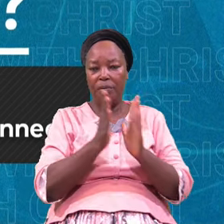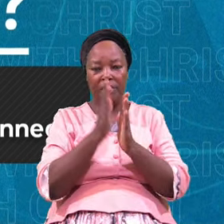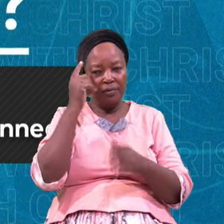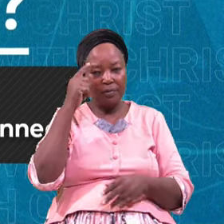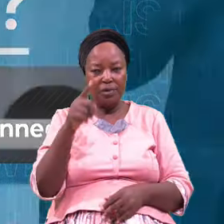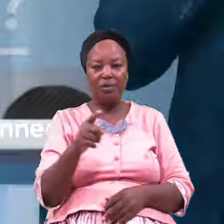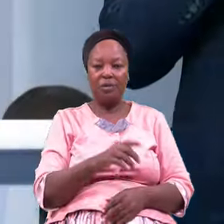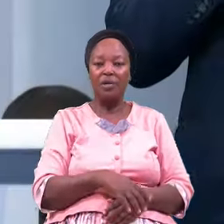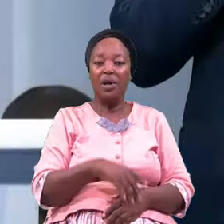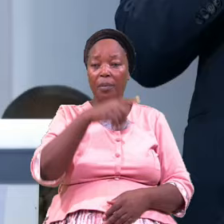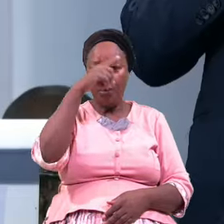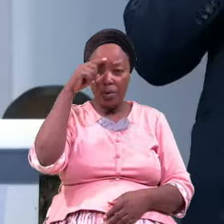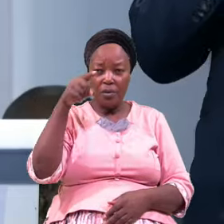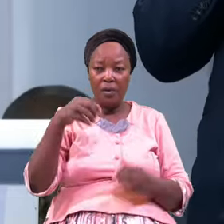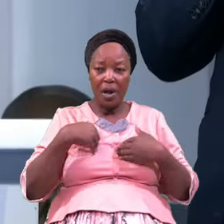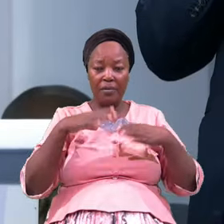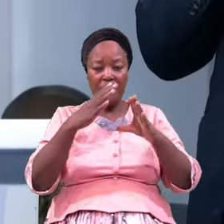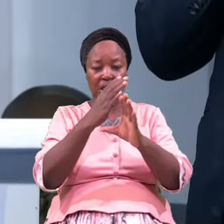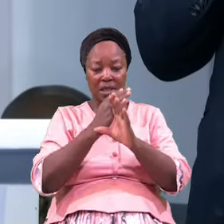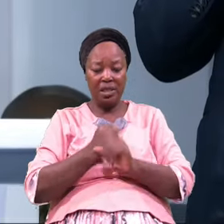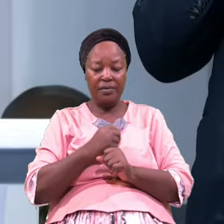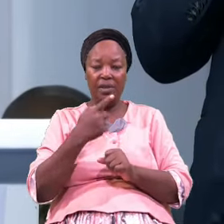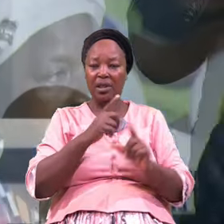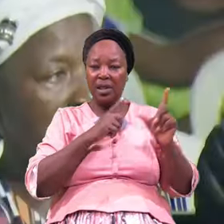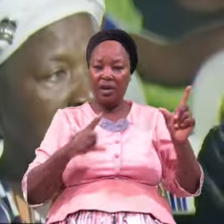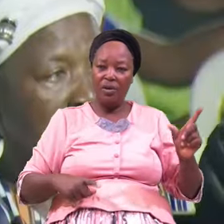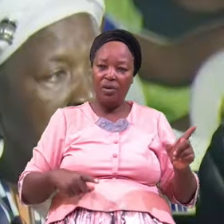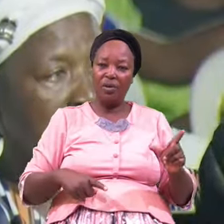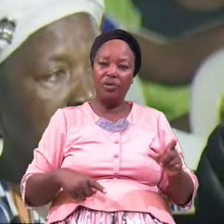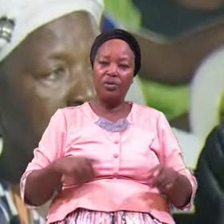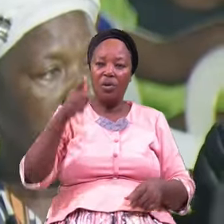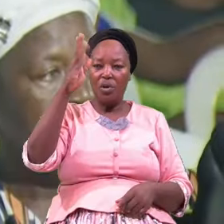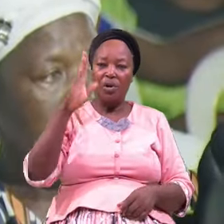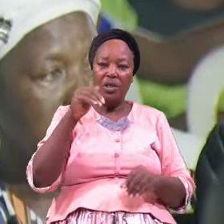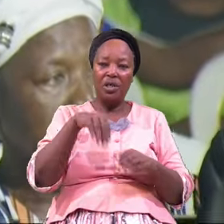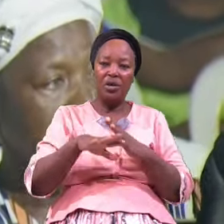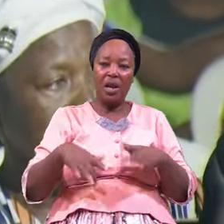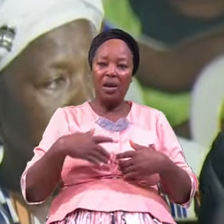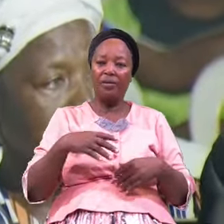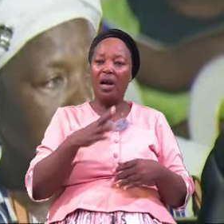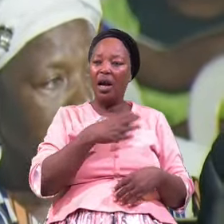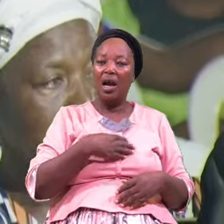Because You Have Received The Word Of God He Wants You To Continue With The Lord